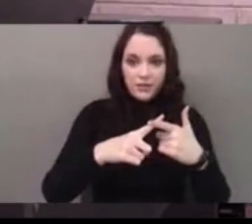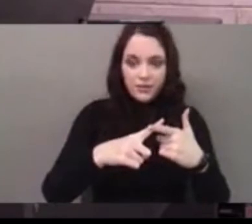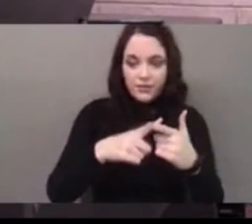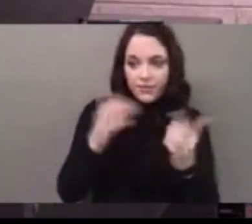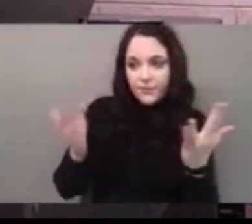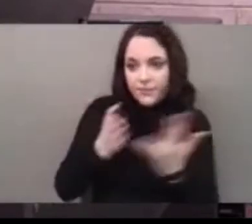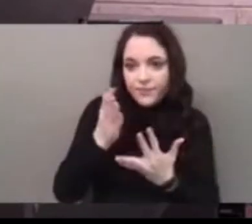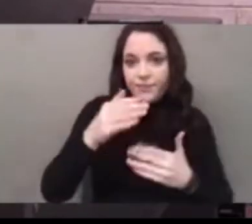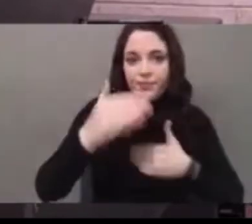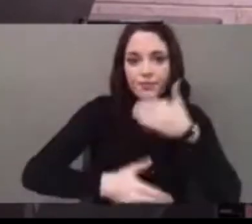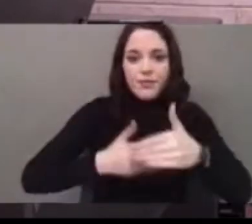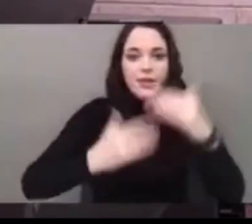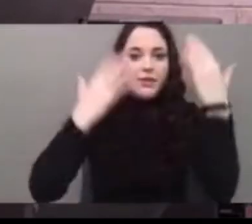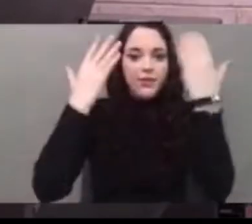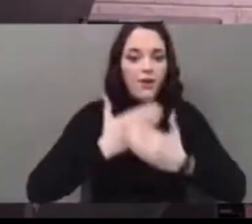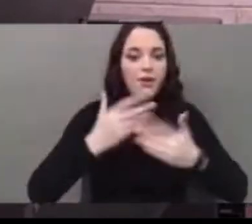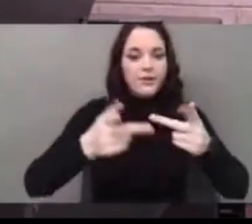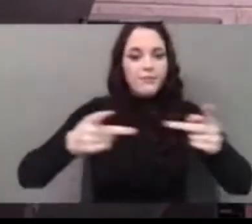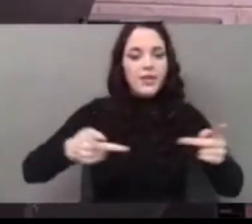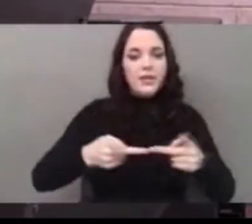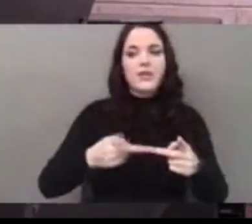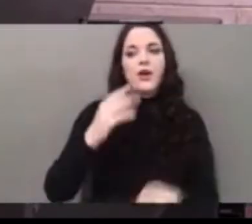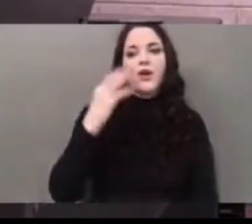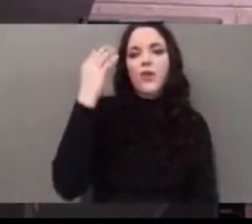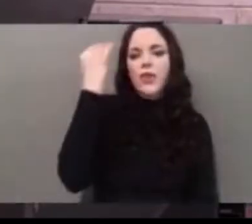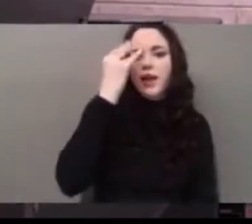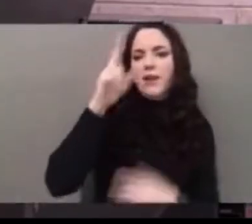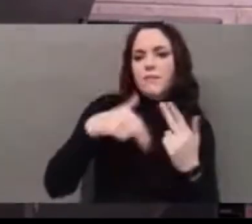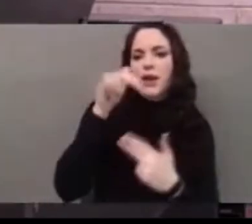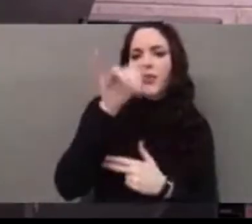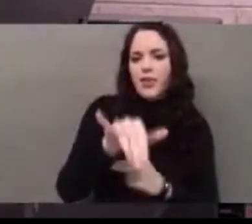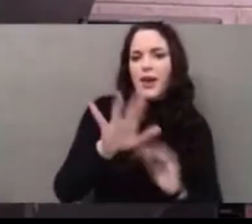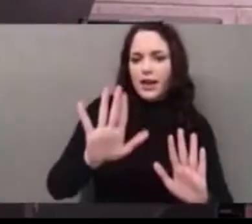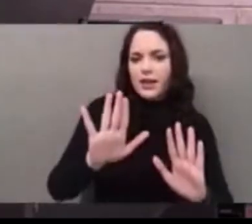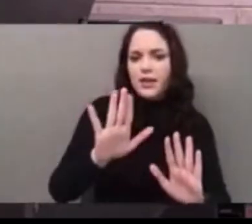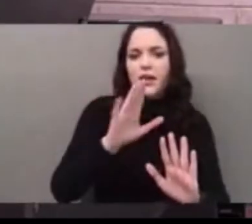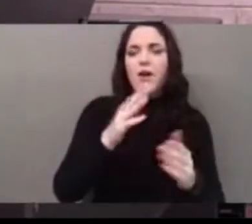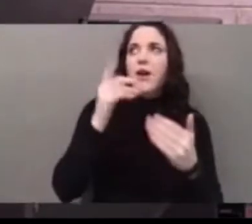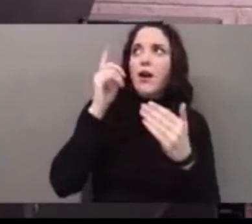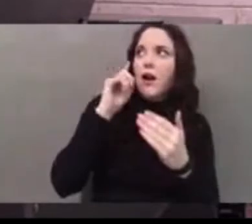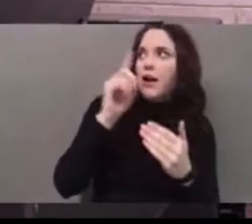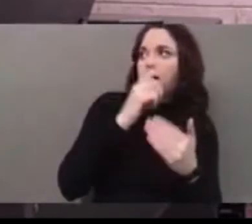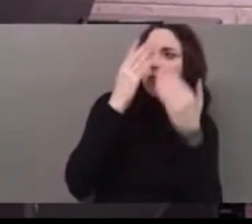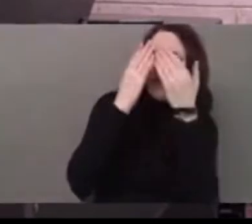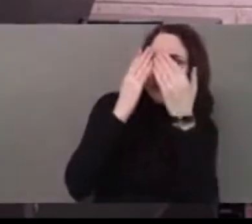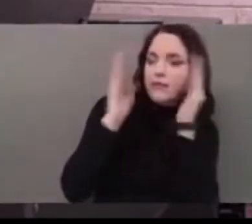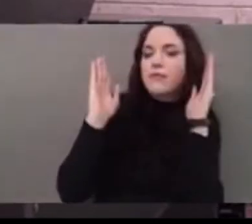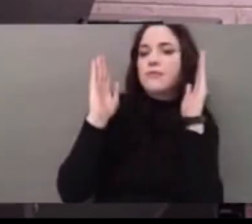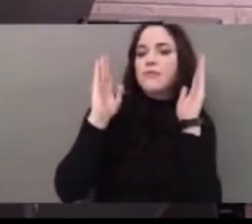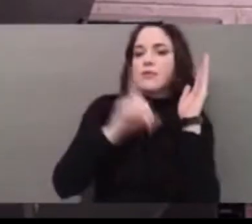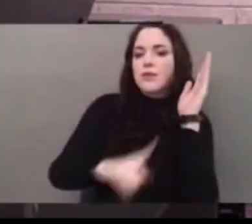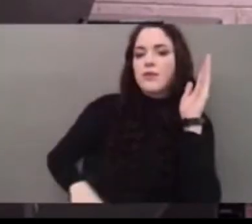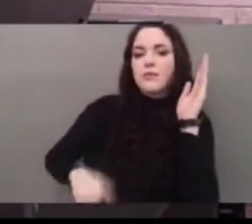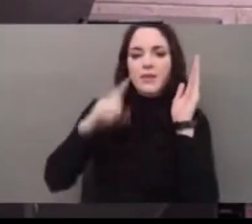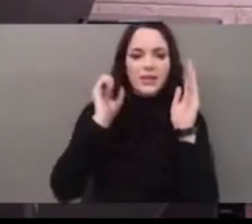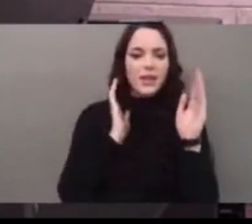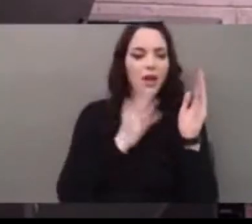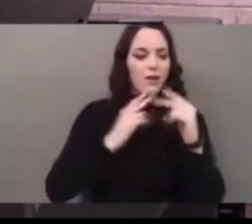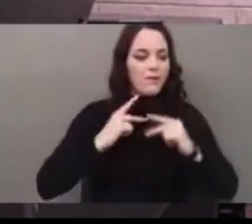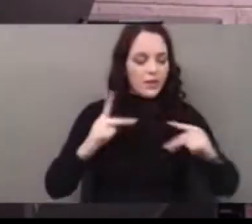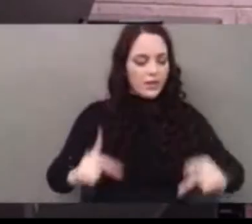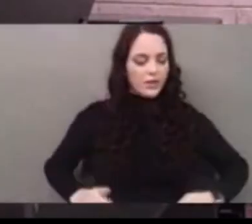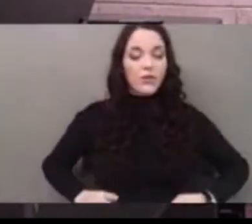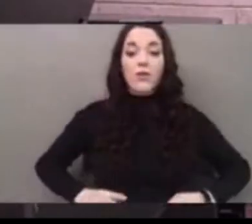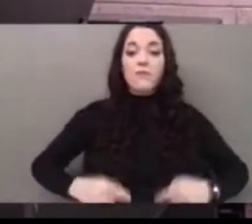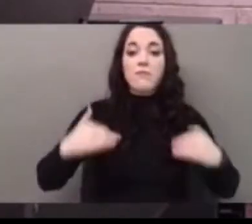that's what I want you to think about in this song. Open our eyes, Lord, because just like our physical body works when we're